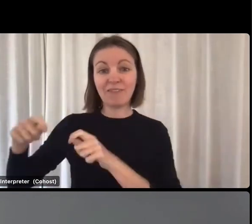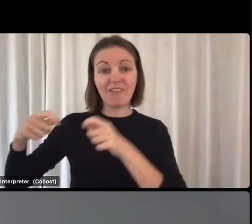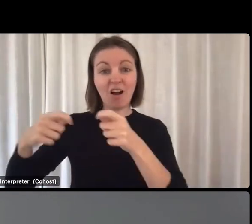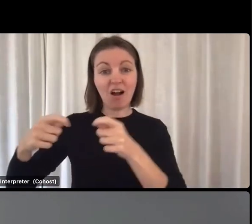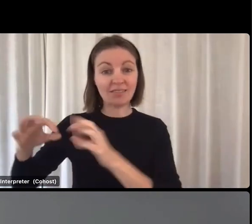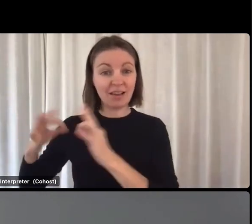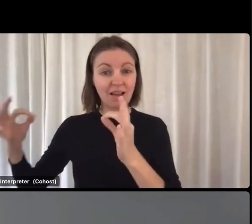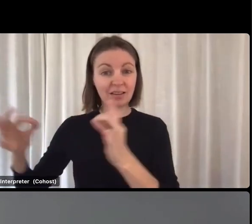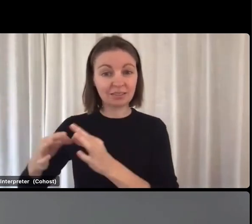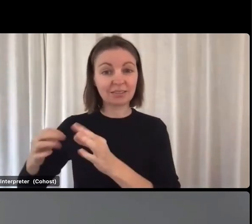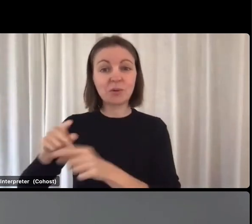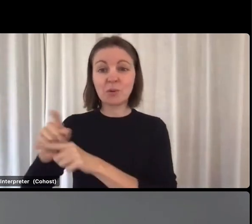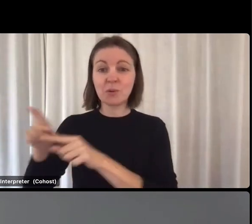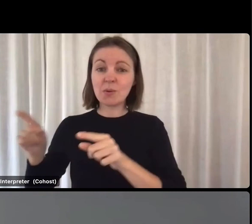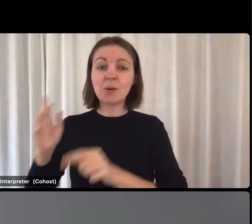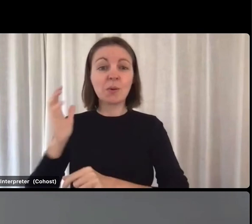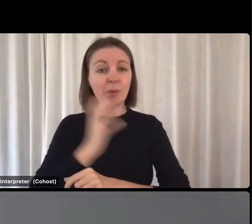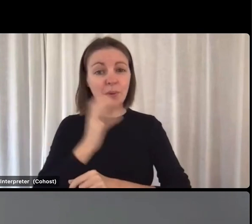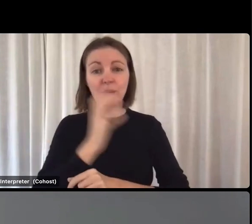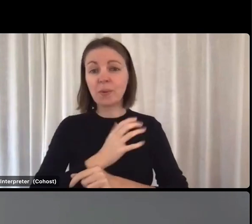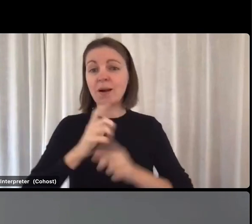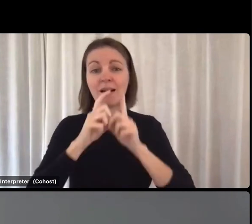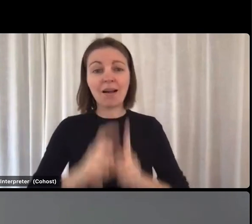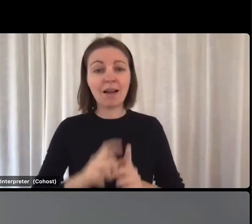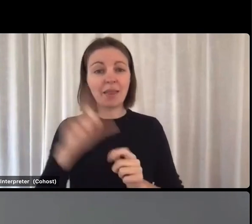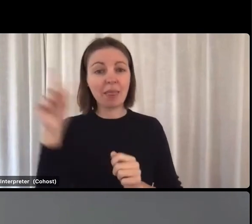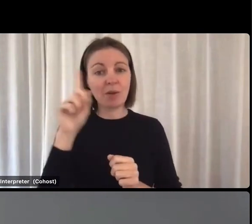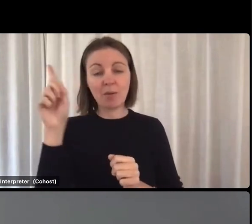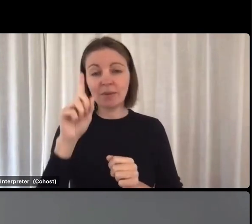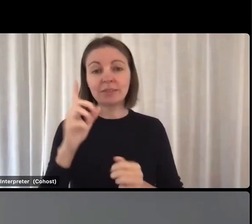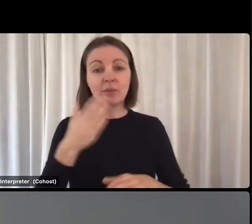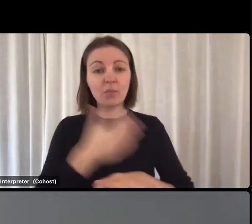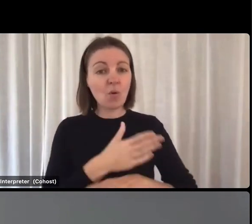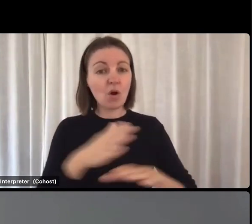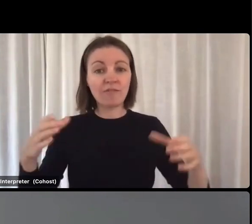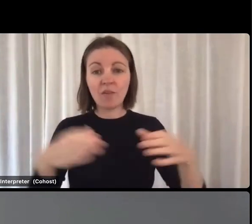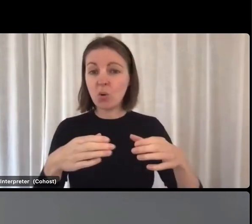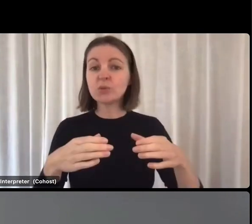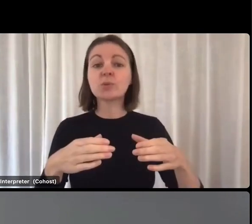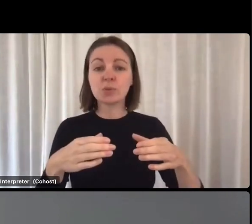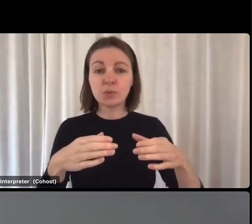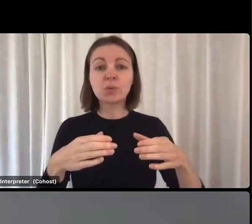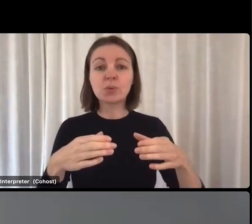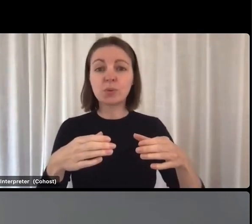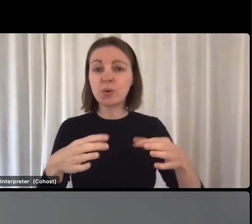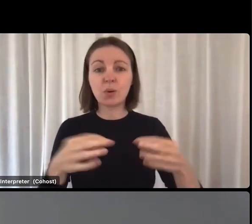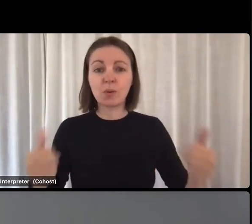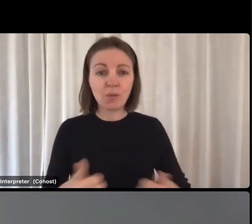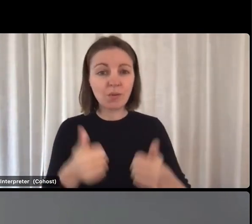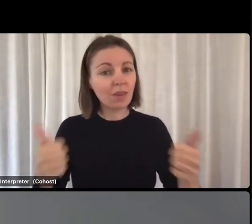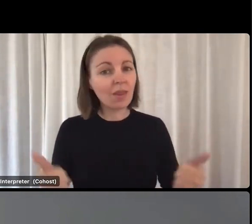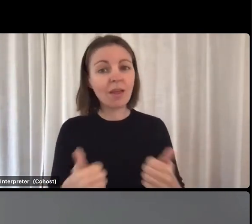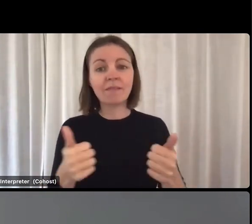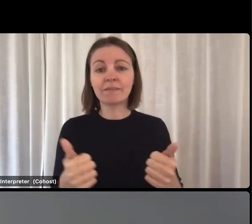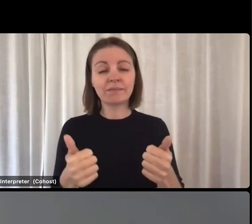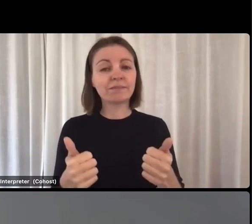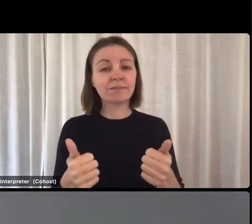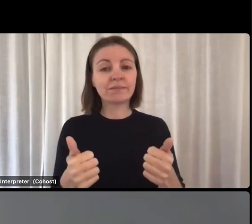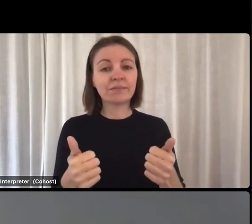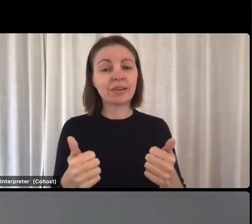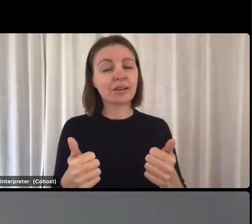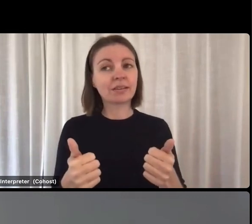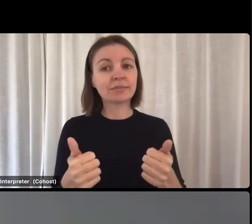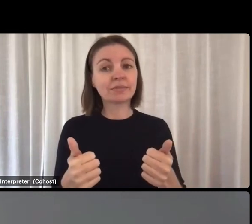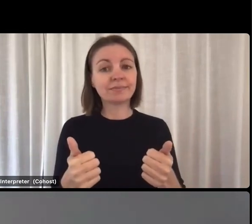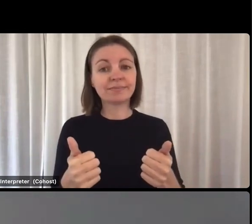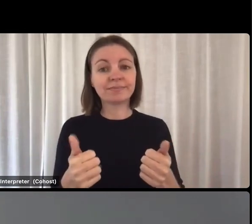it's workforce is the number one issue facing providers at the moment. I don't think we want to pretend